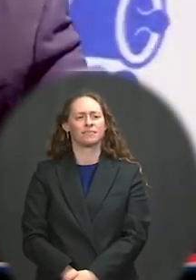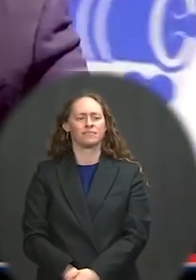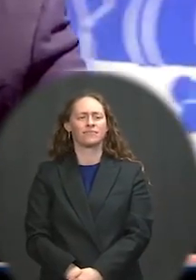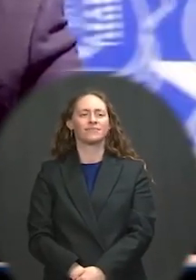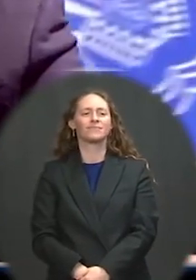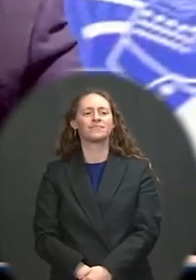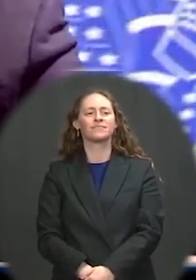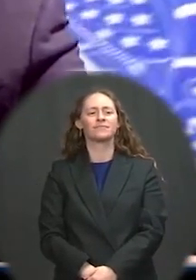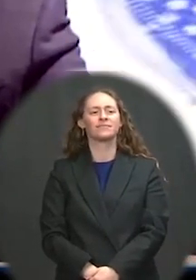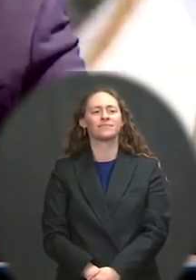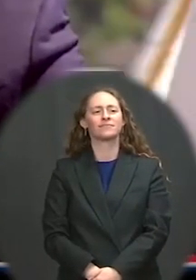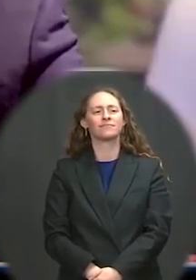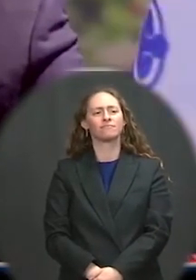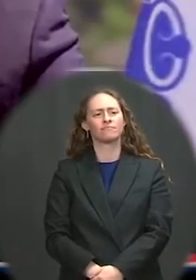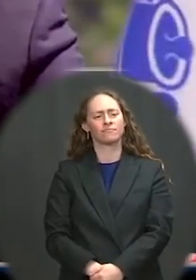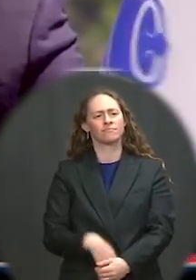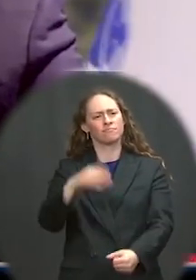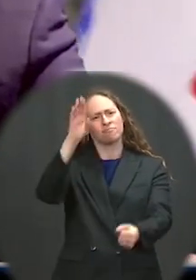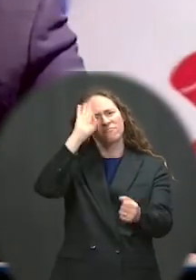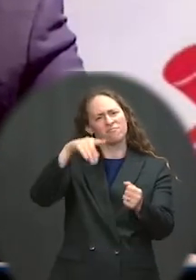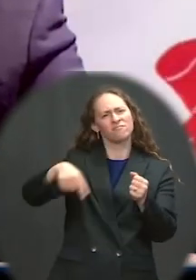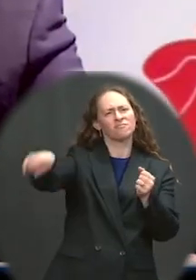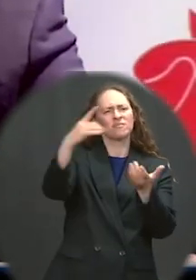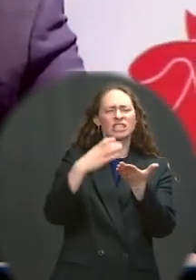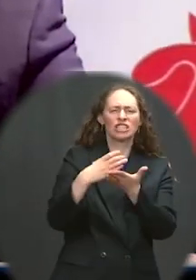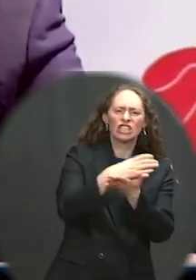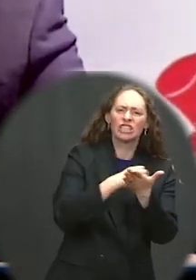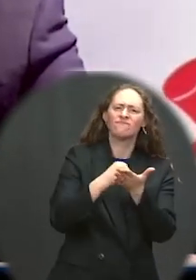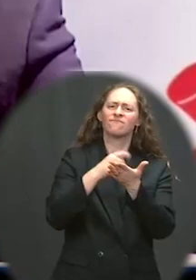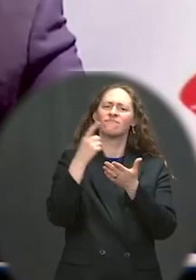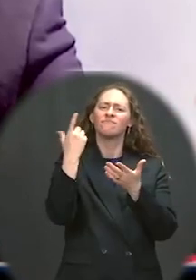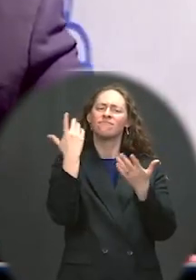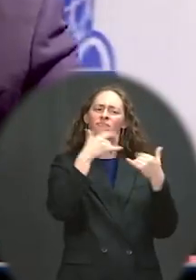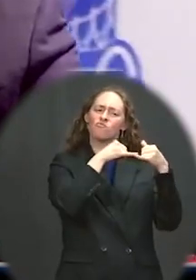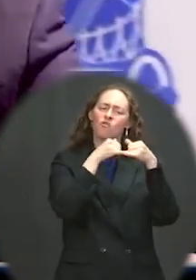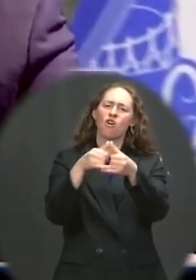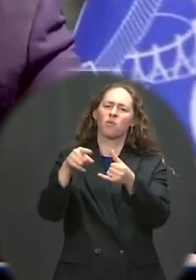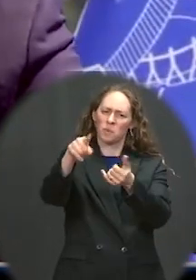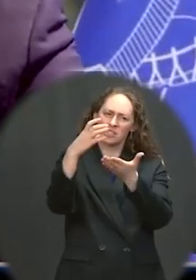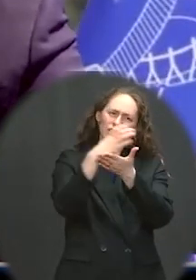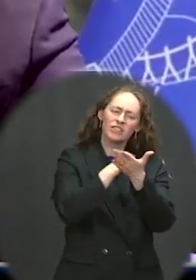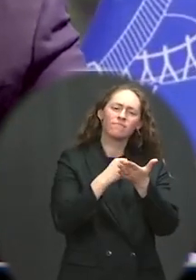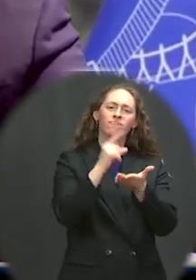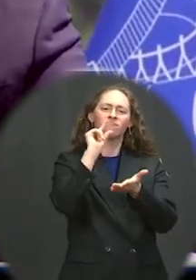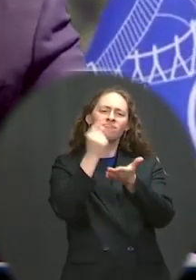100th week. And maybe spent a little too much time at the Slice.